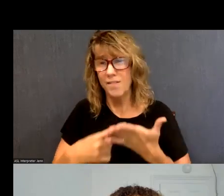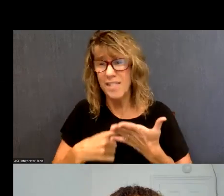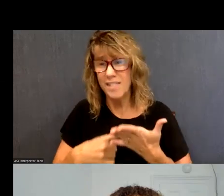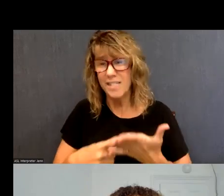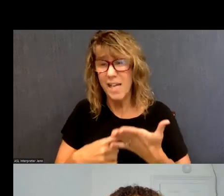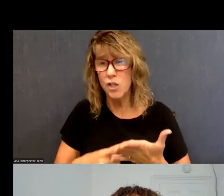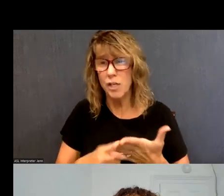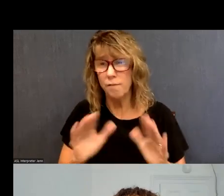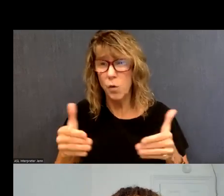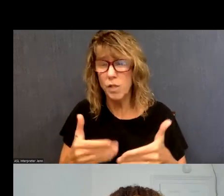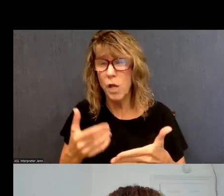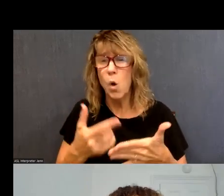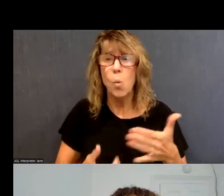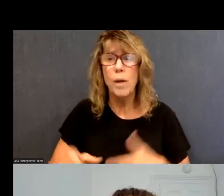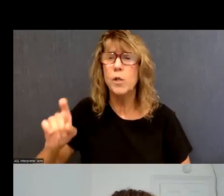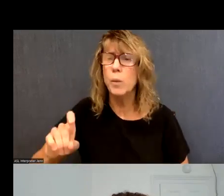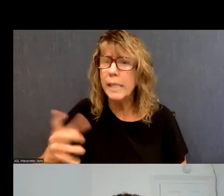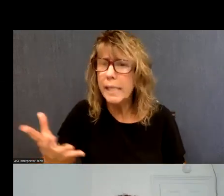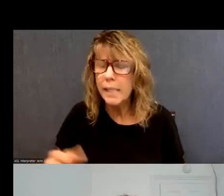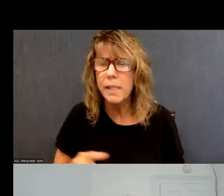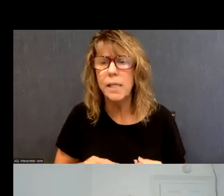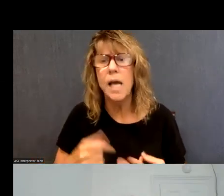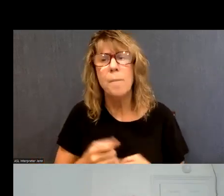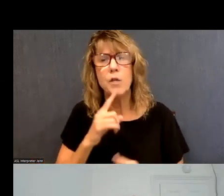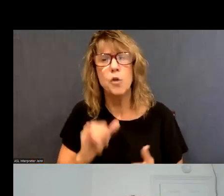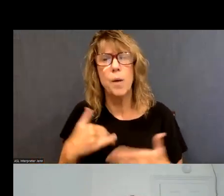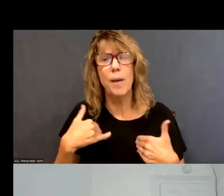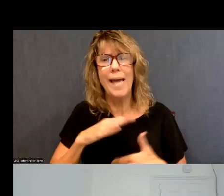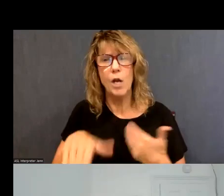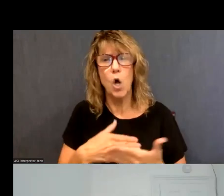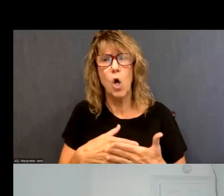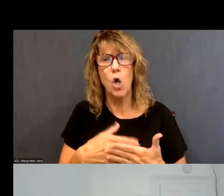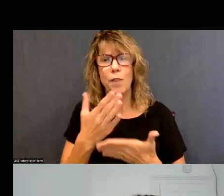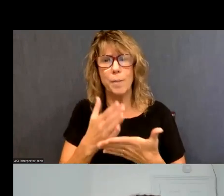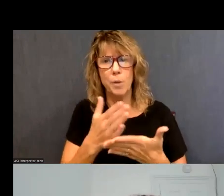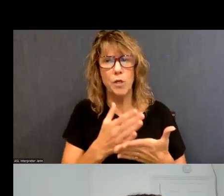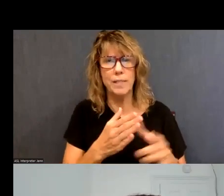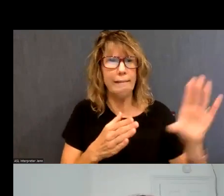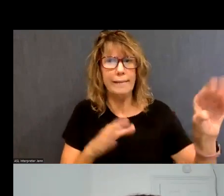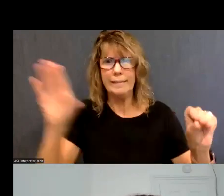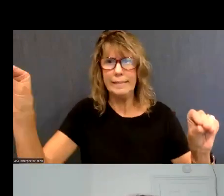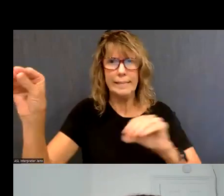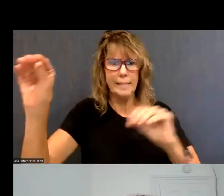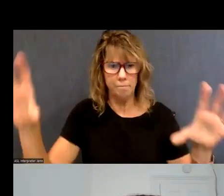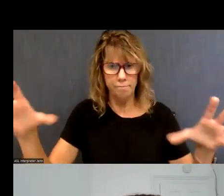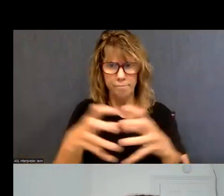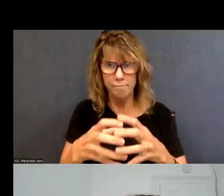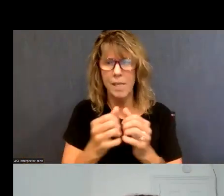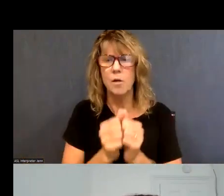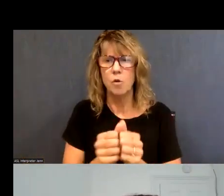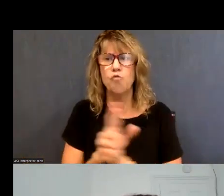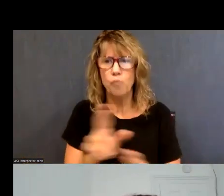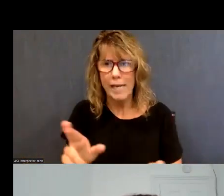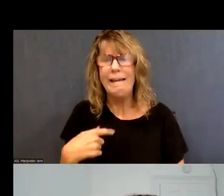around on what was needed, making sure that we had all, all the pieces in place. Um, I think at that